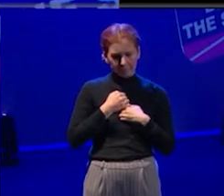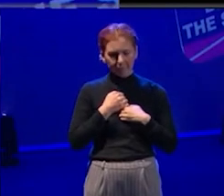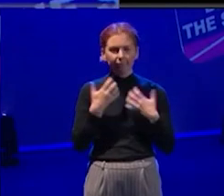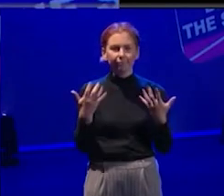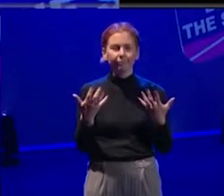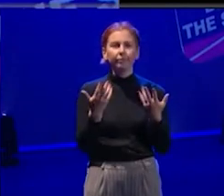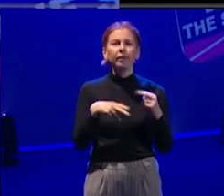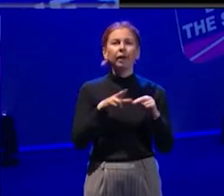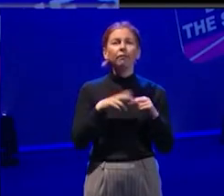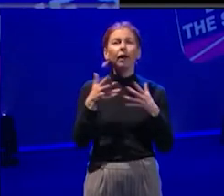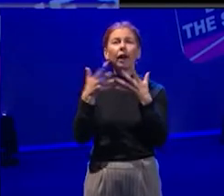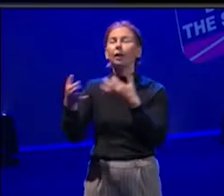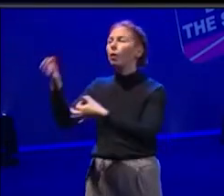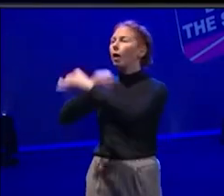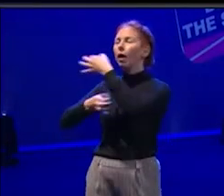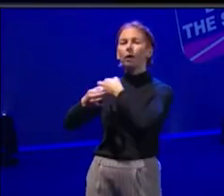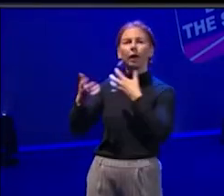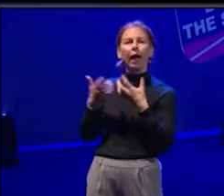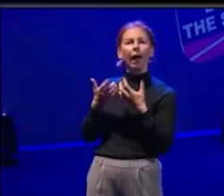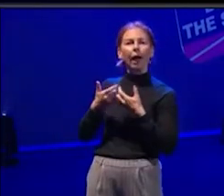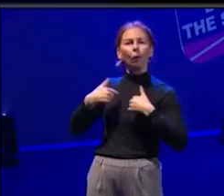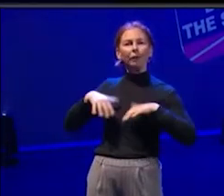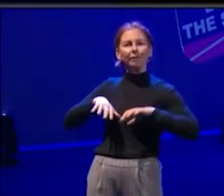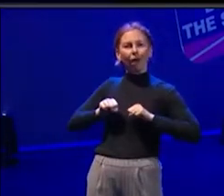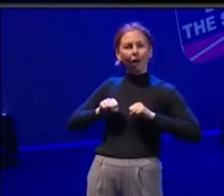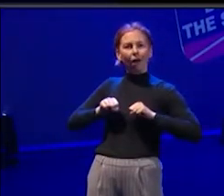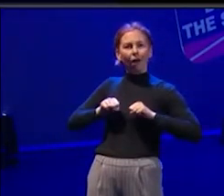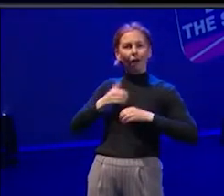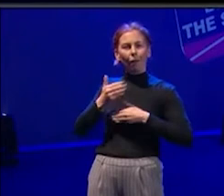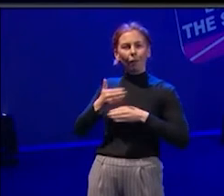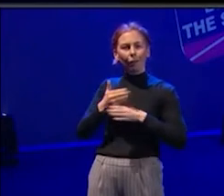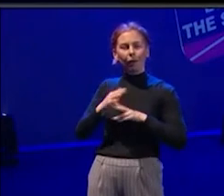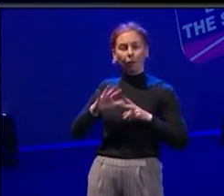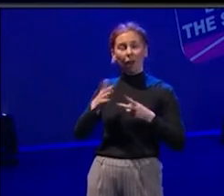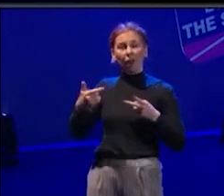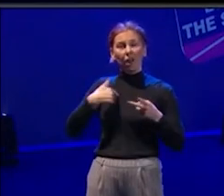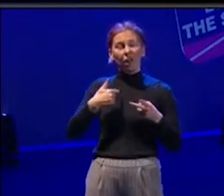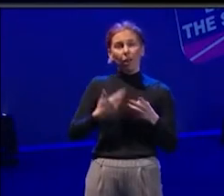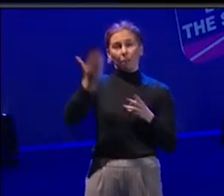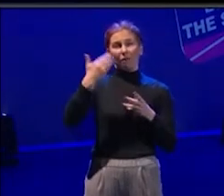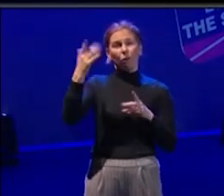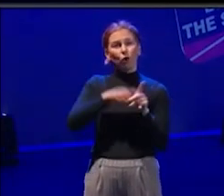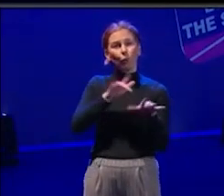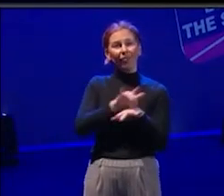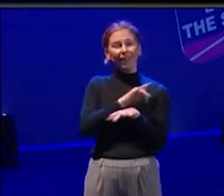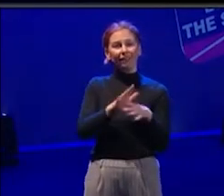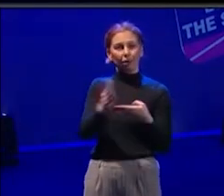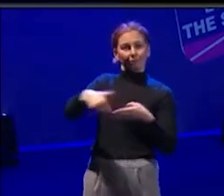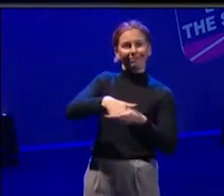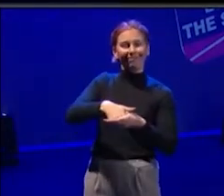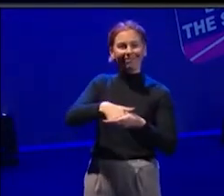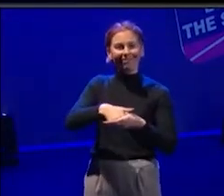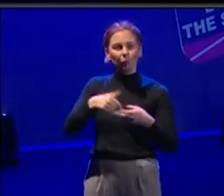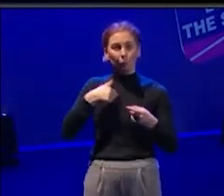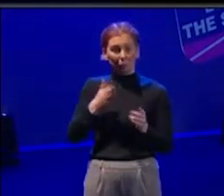anyone else like, well, how do I get into this and things like that? And what I look at, because I'm a previous participant of youth theatre, like, I went to youth theatre. So